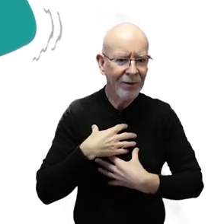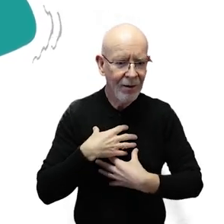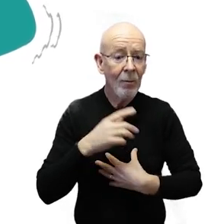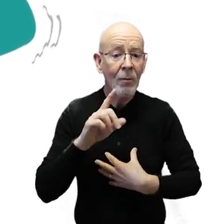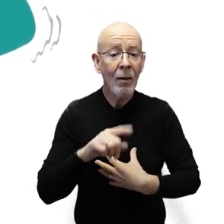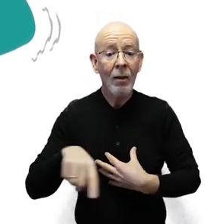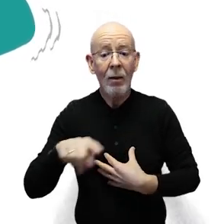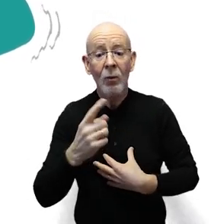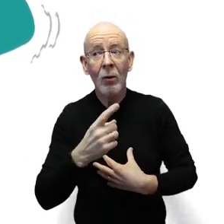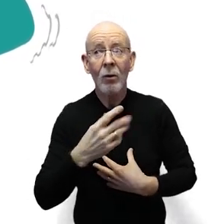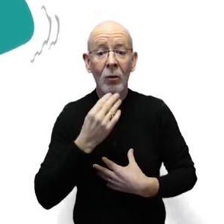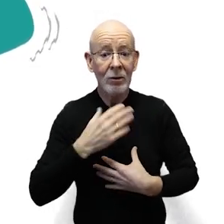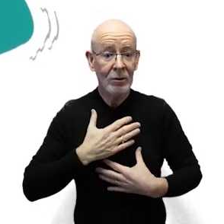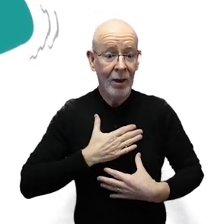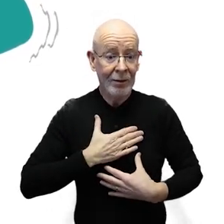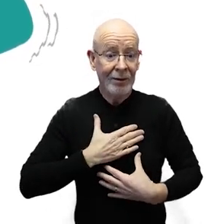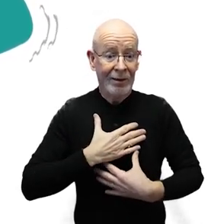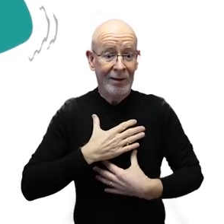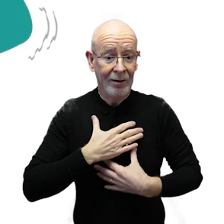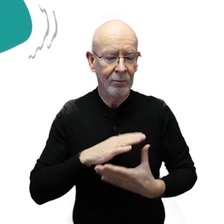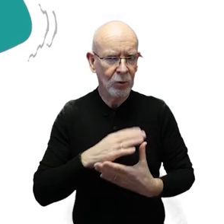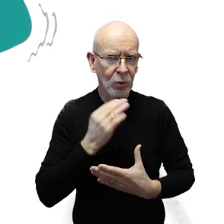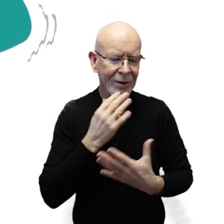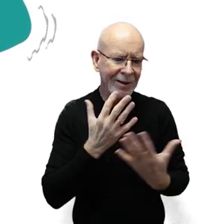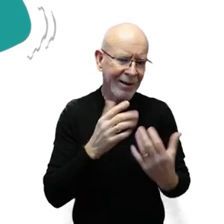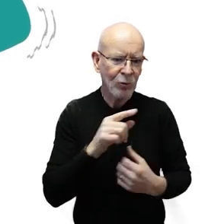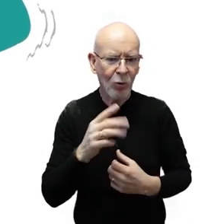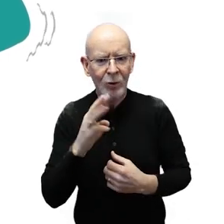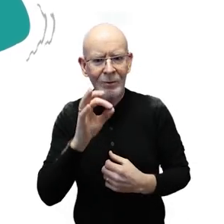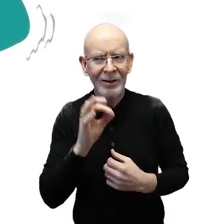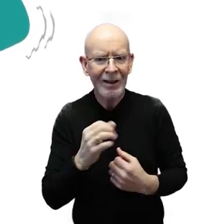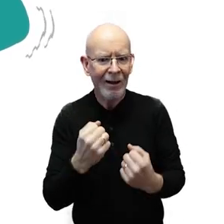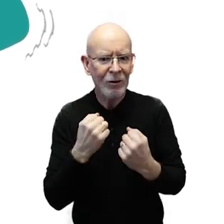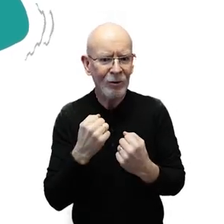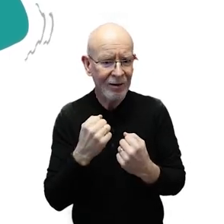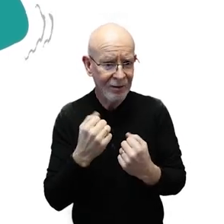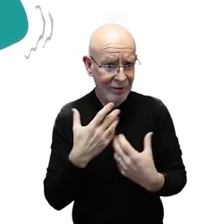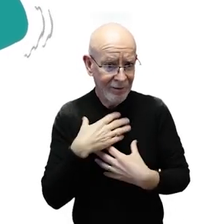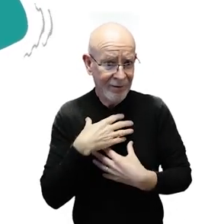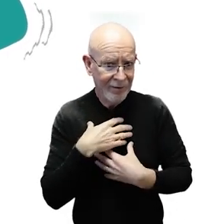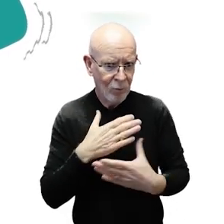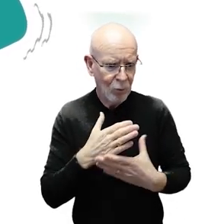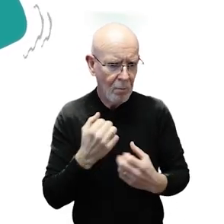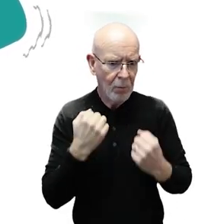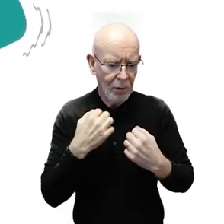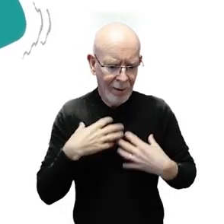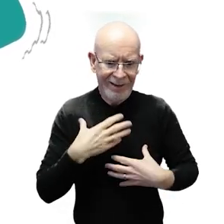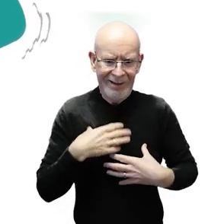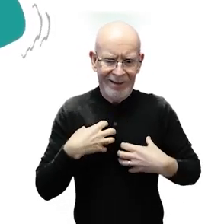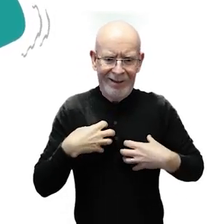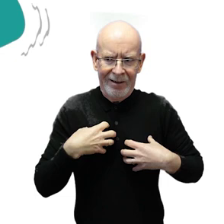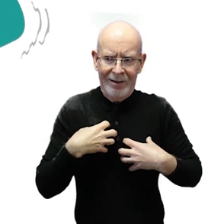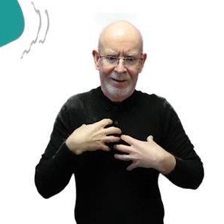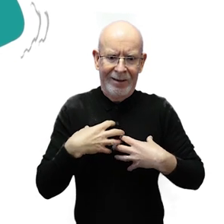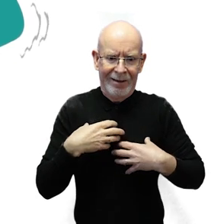who are breathing with their upper chest use between 10 and 30 percent of their energy just breathing due to the amount of muscles